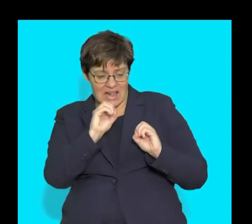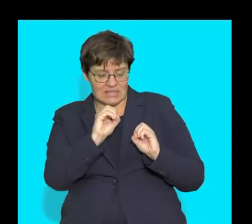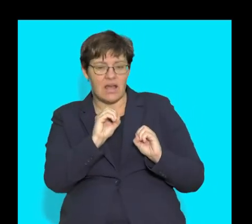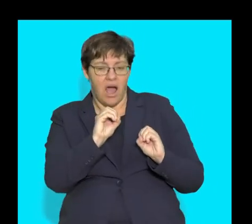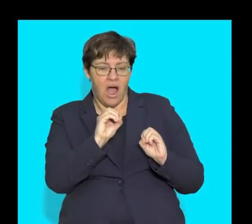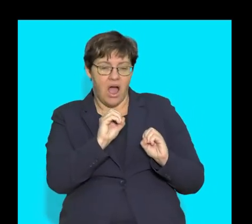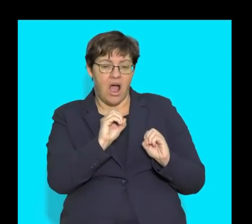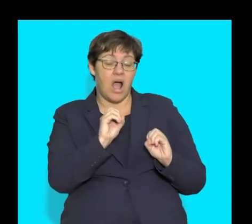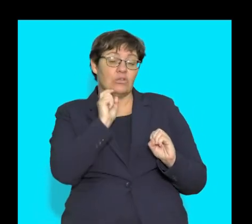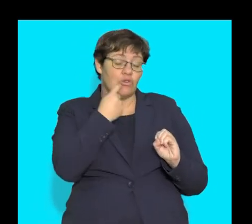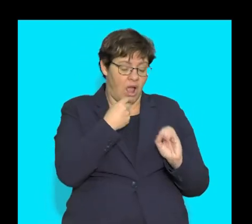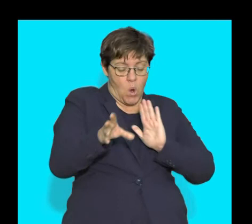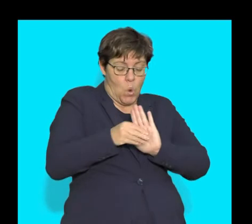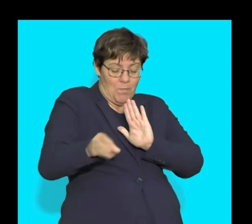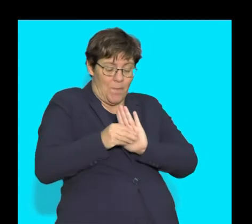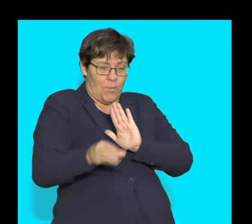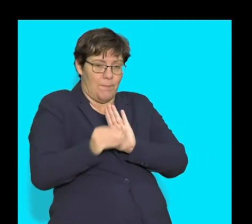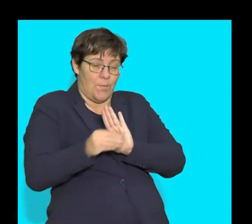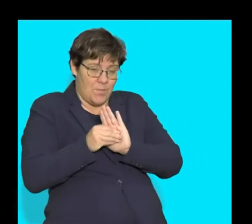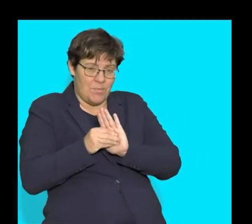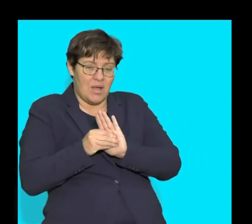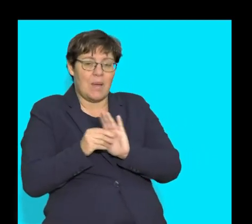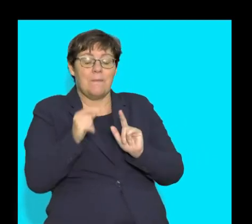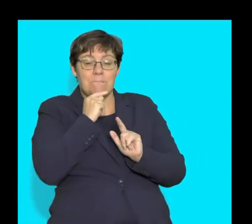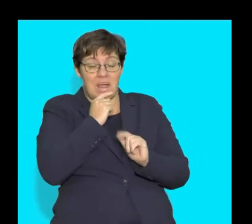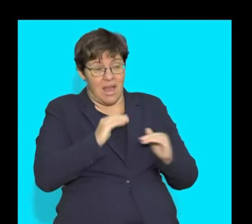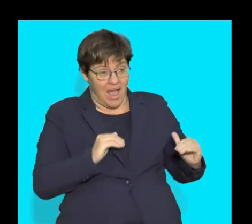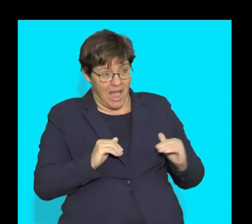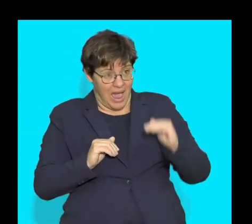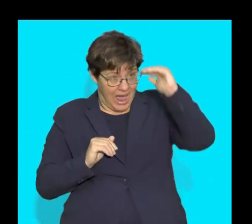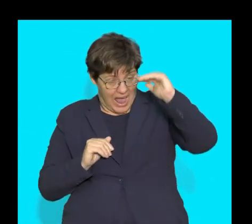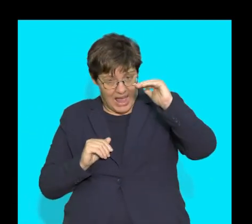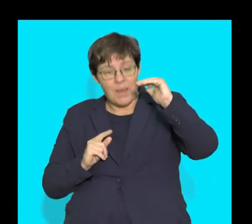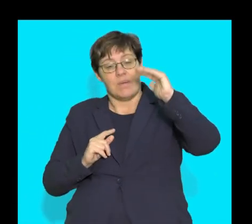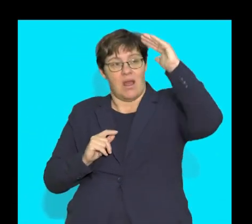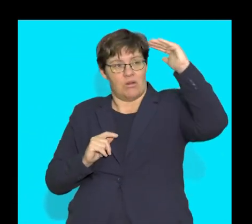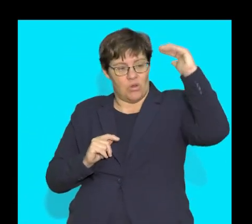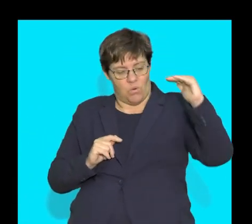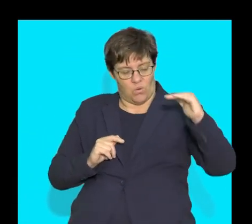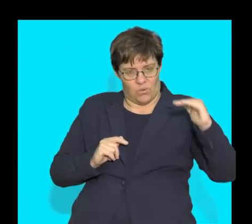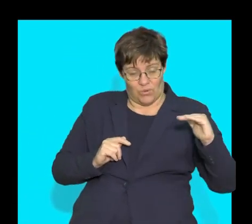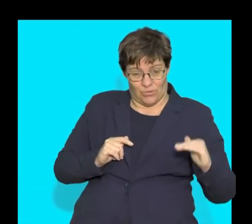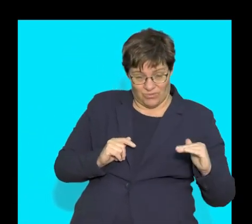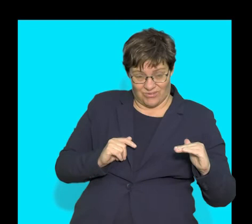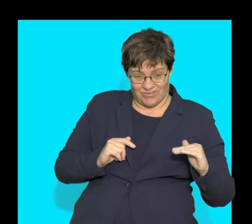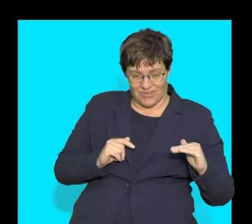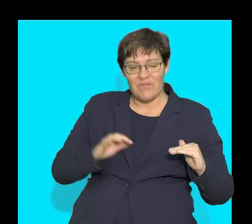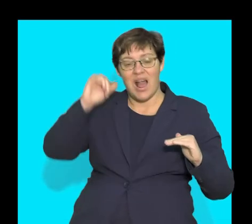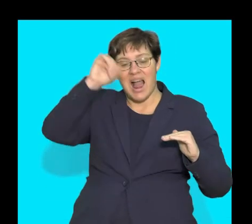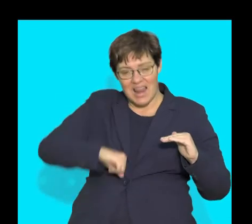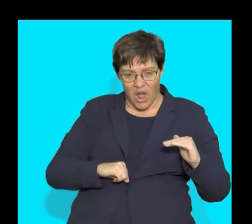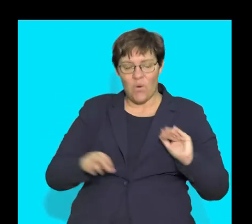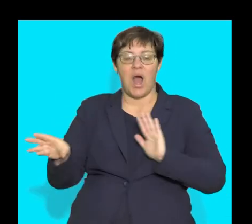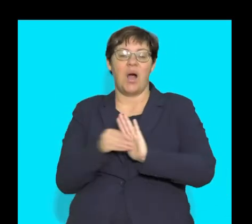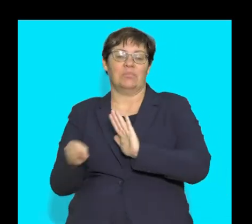to absorb the glucose, therefore decreasing the glucose in the blood vessels, allowing